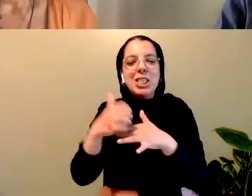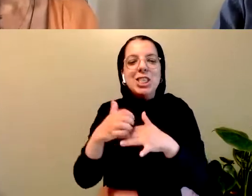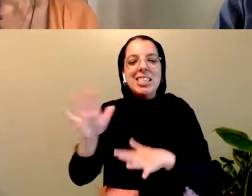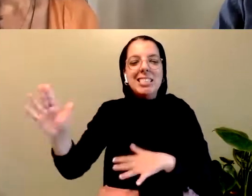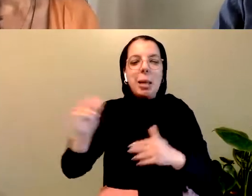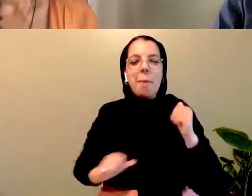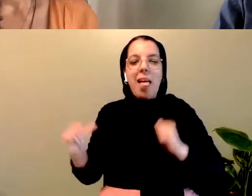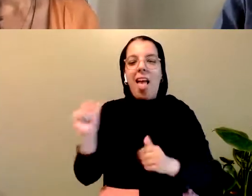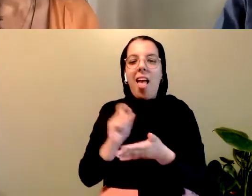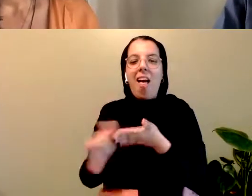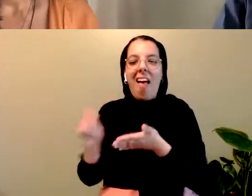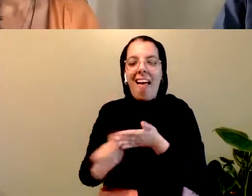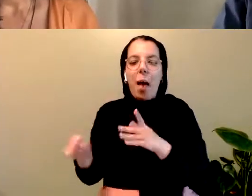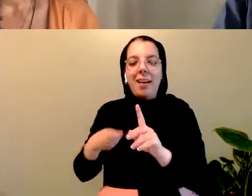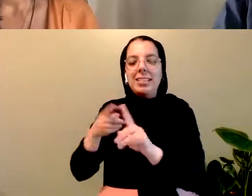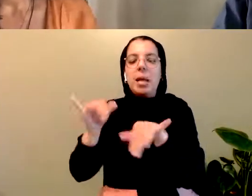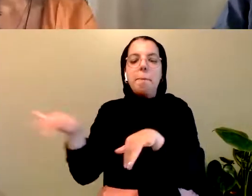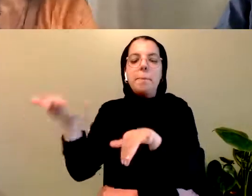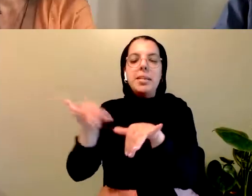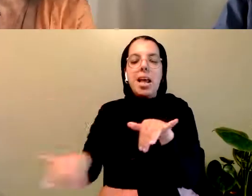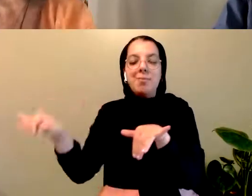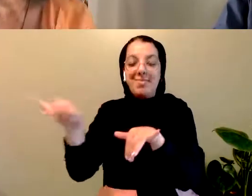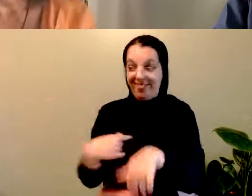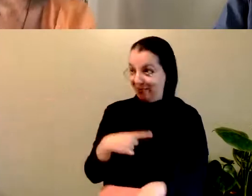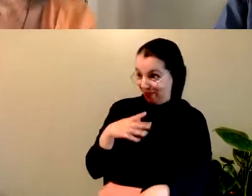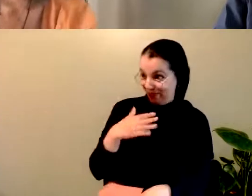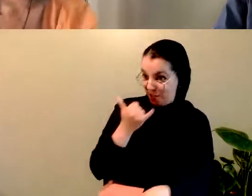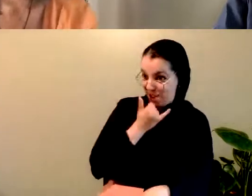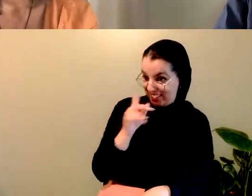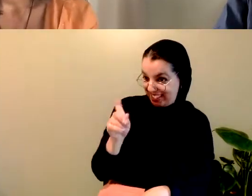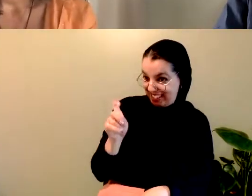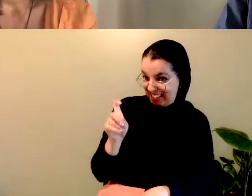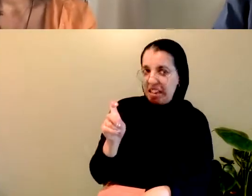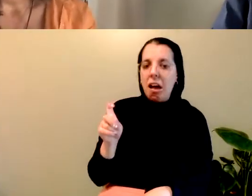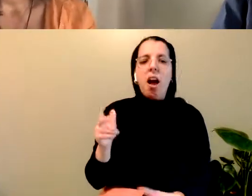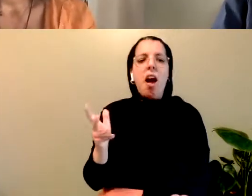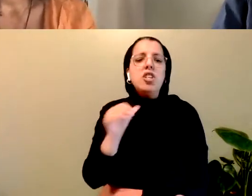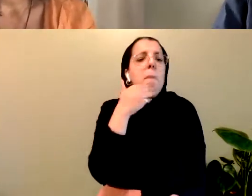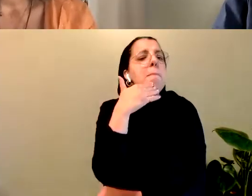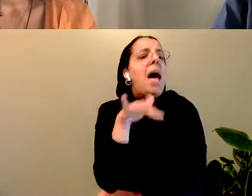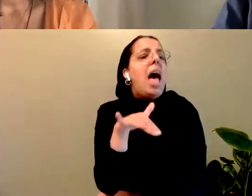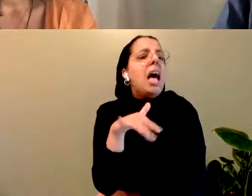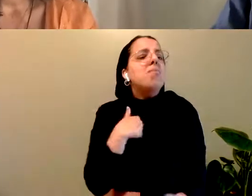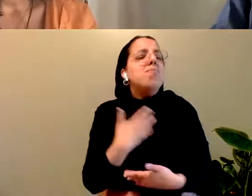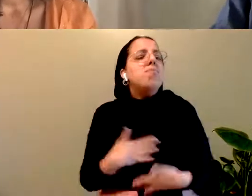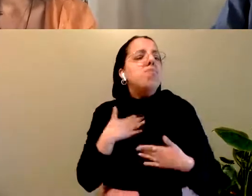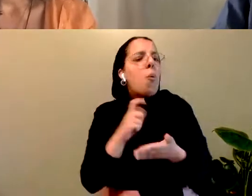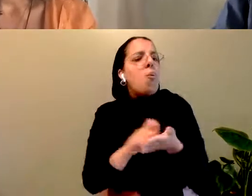Prove me wrong. It makes sense. It's not a bad thing. I certainly enjoy doing it.